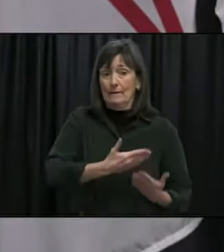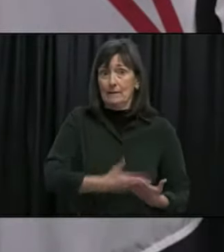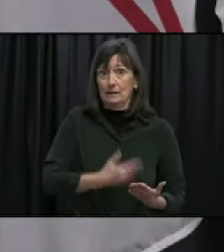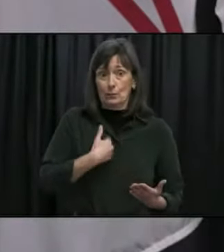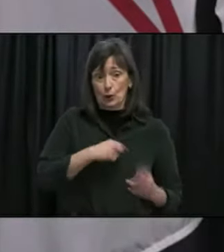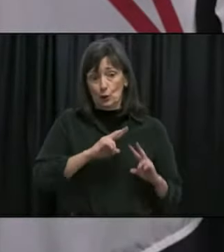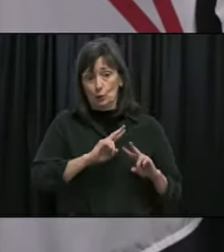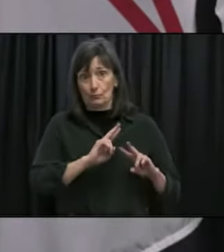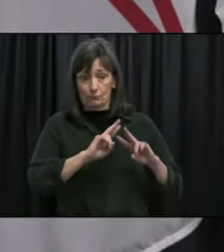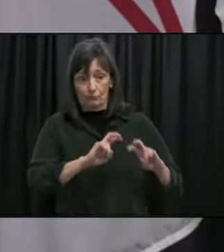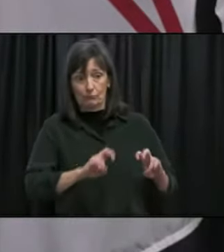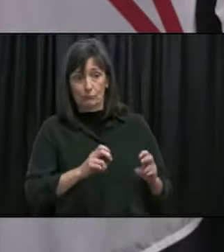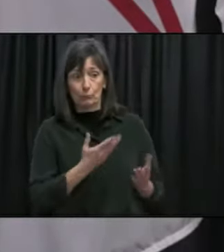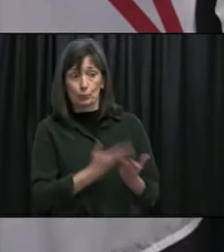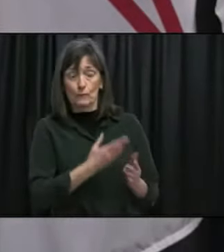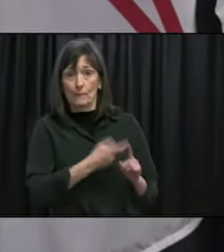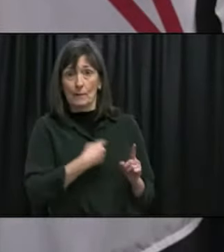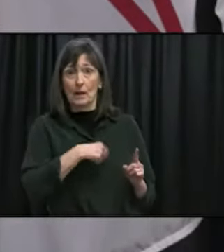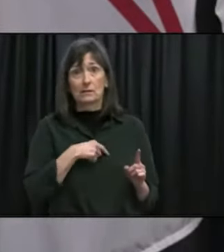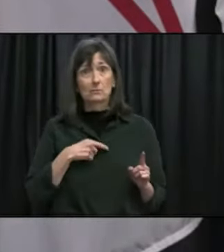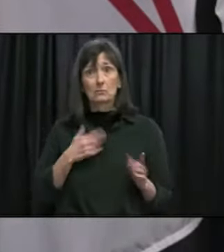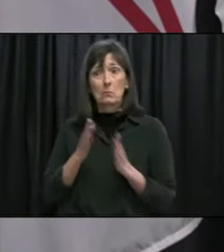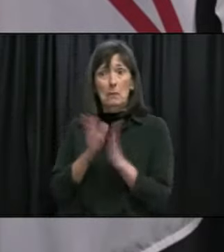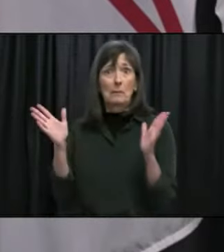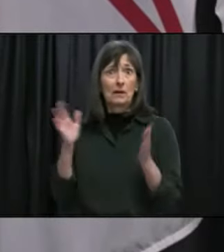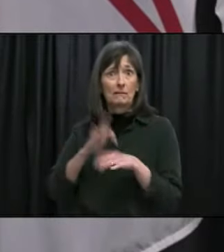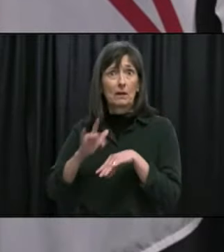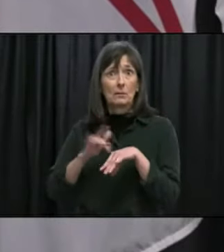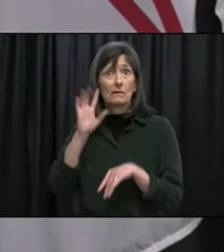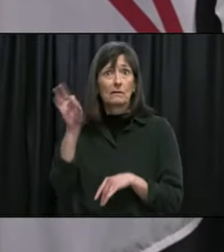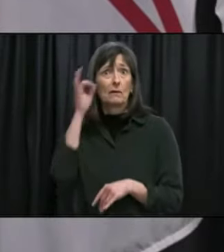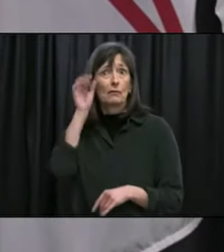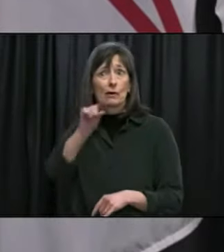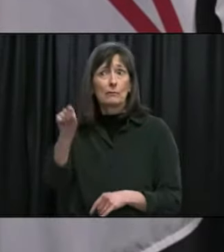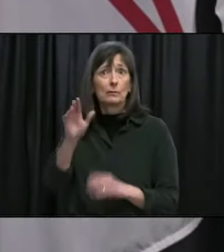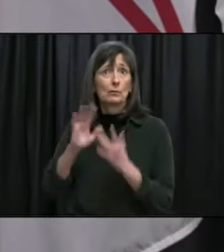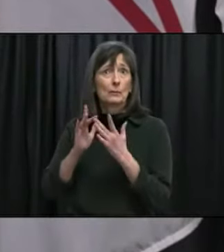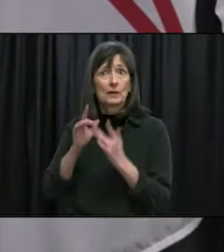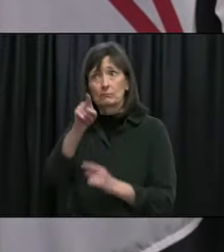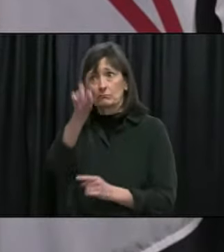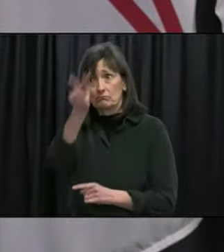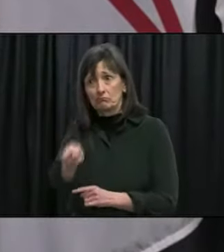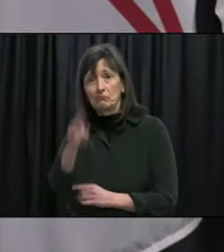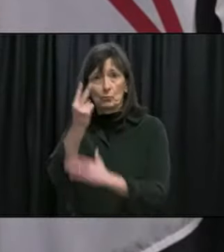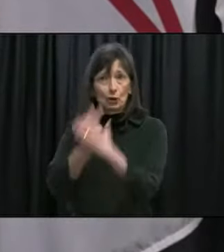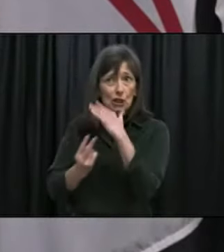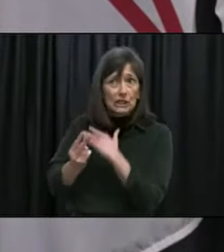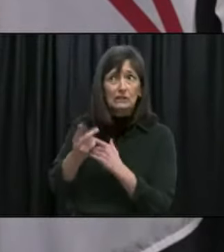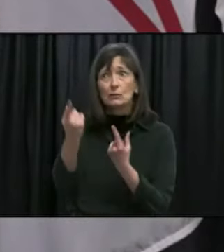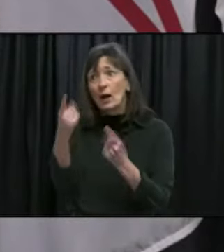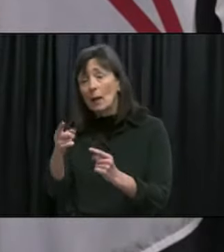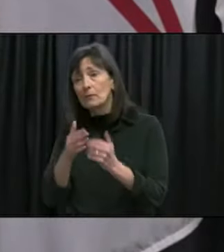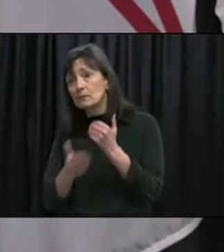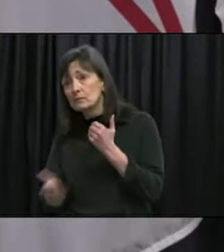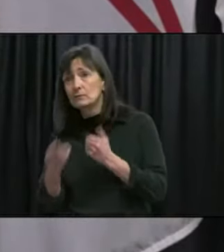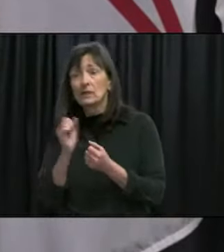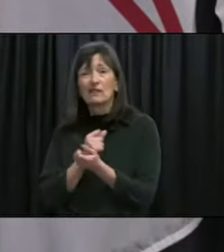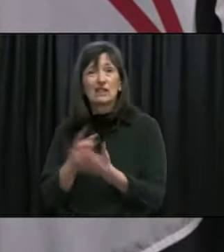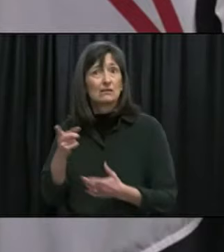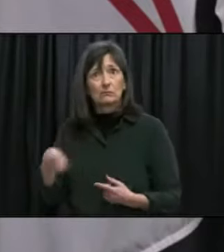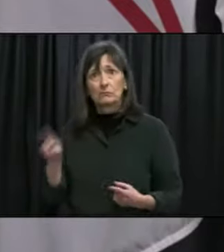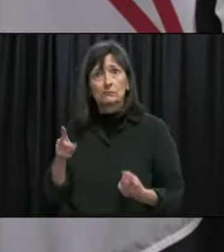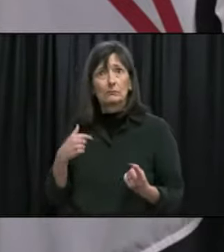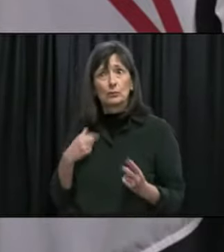available on the federal government website in terms of predictions and current trends we release